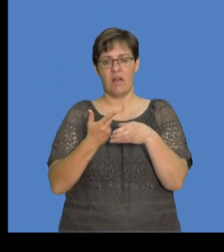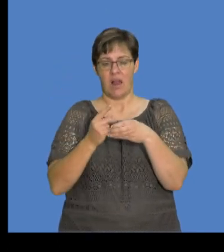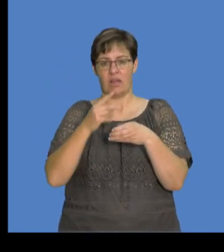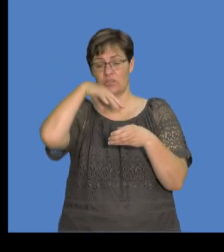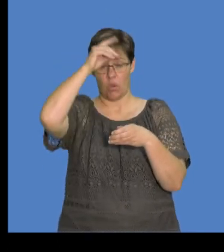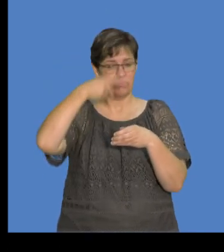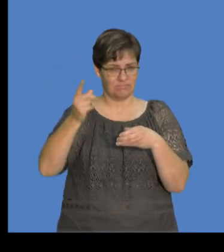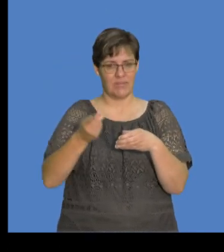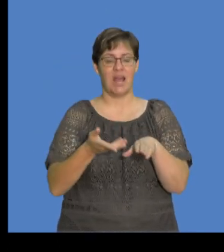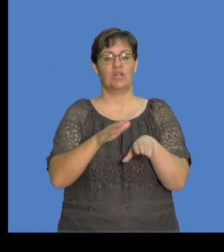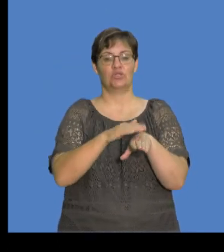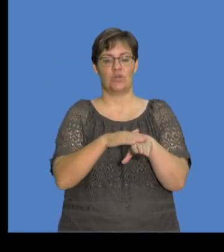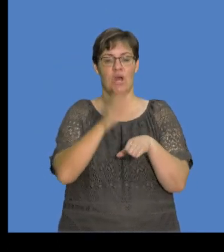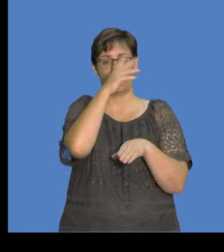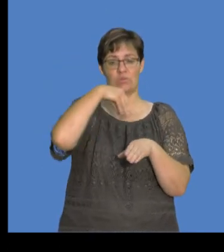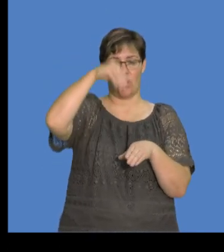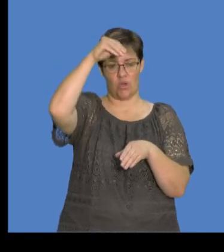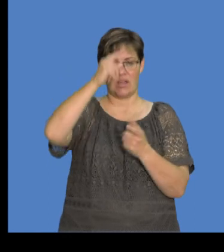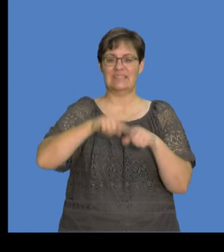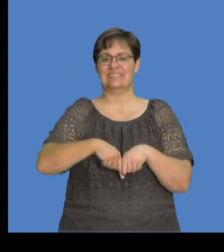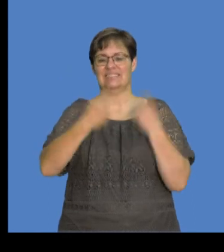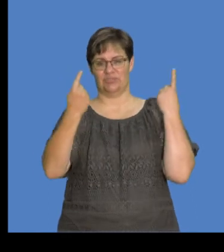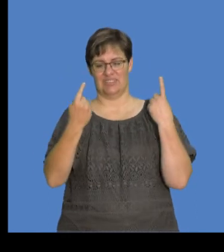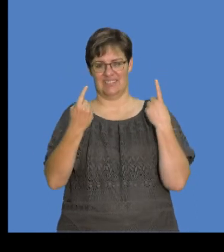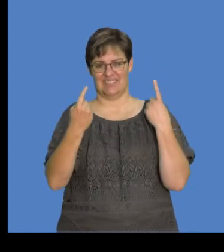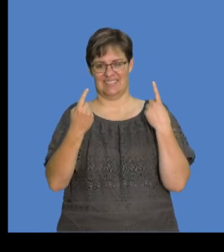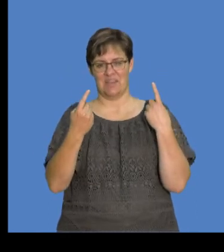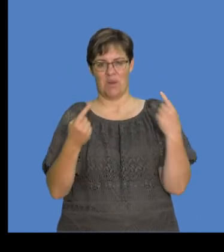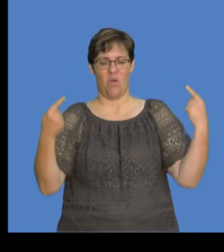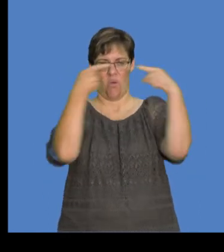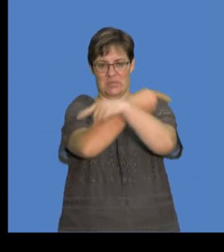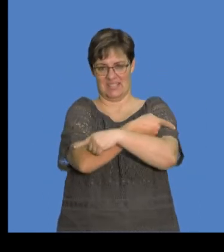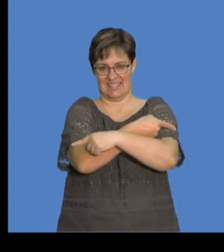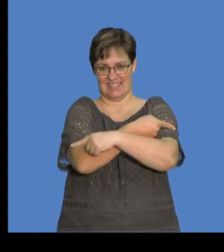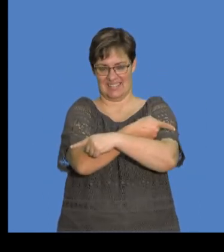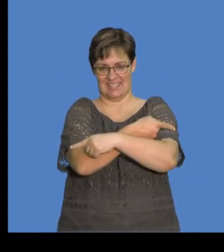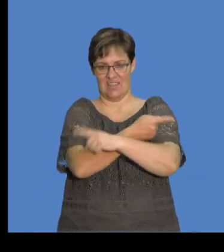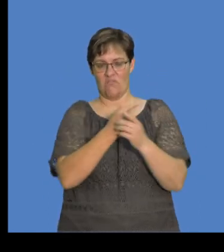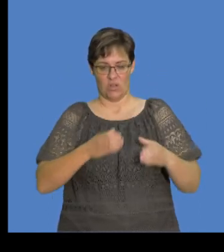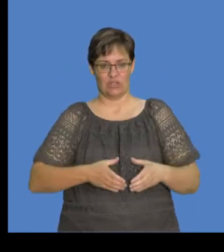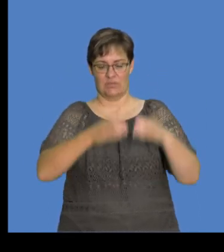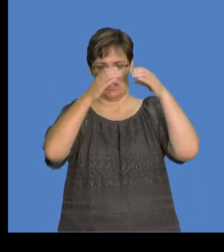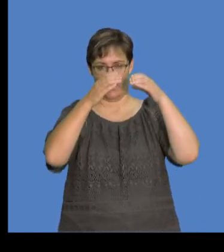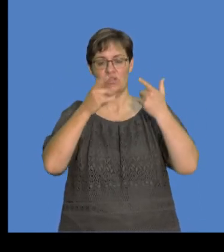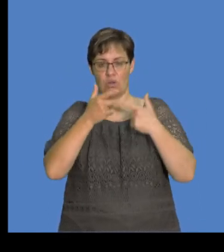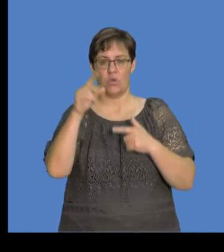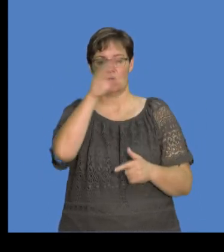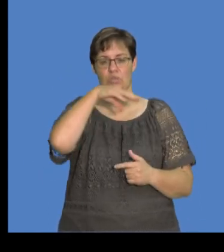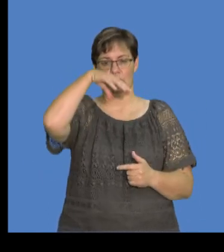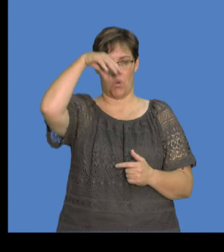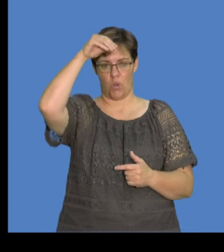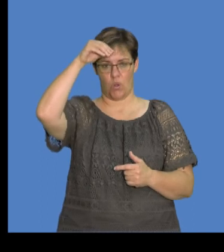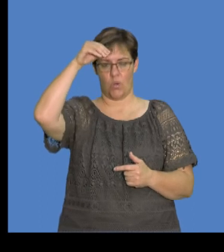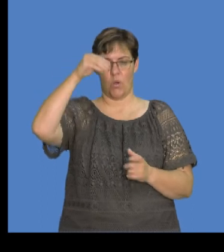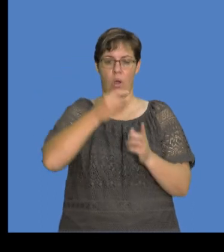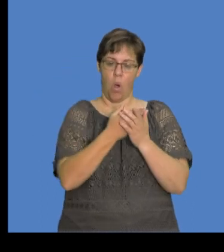you know, from the plant, they also charge the smoke in a different, you know, in an opposite charge to, you know, the chimney, so that the smoke